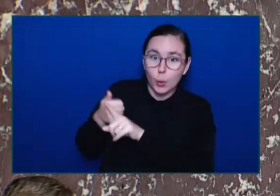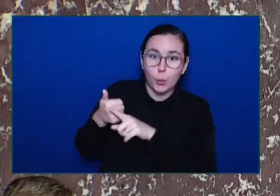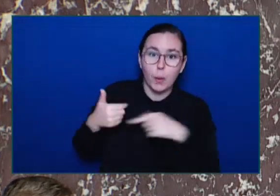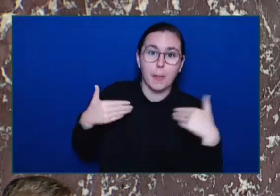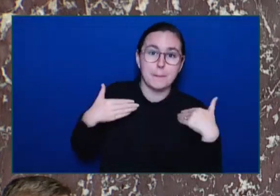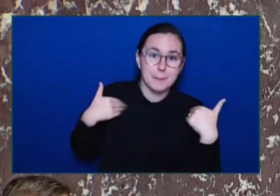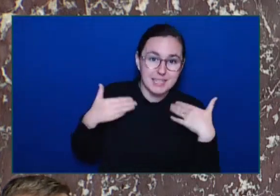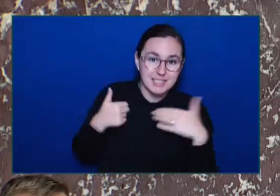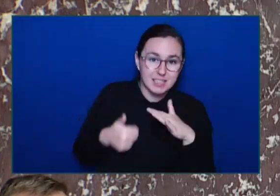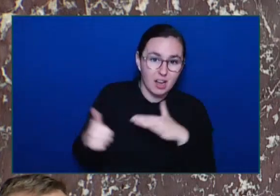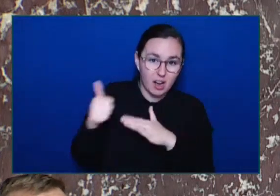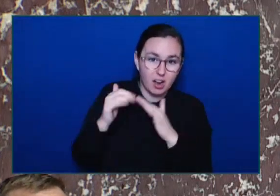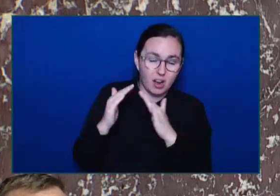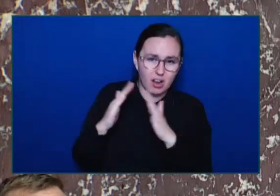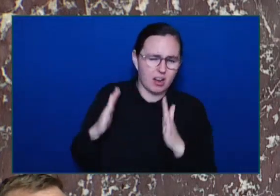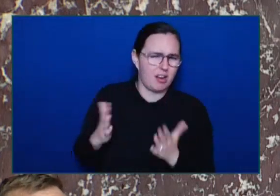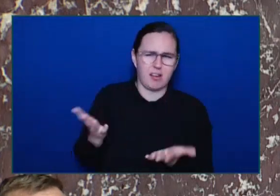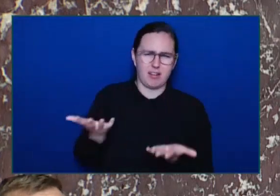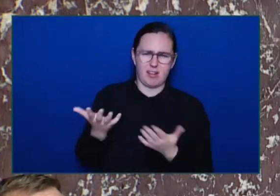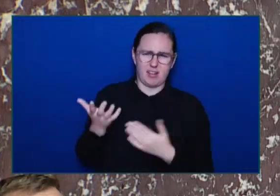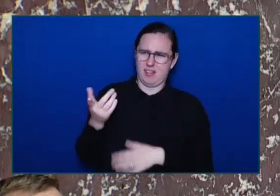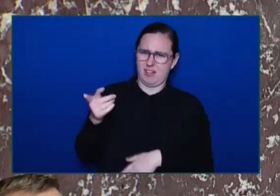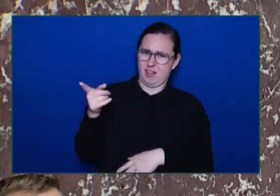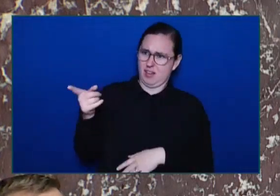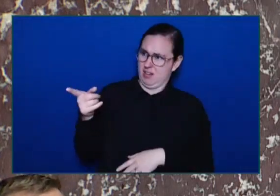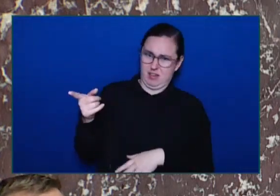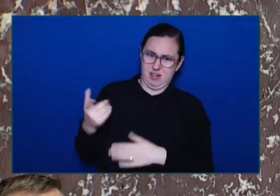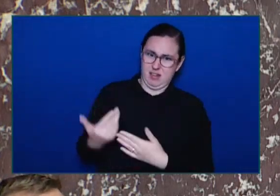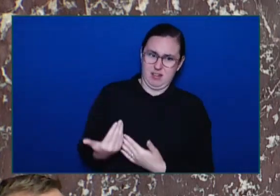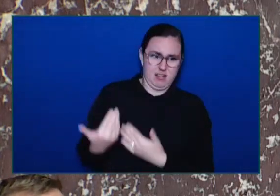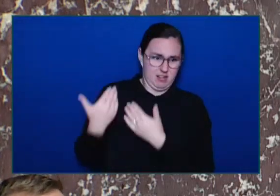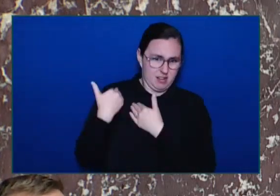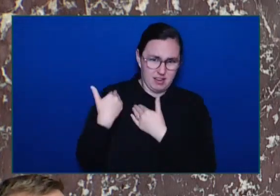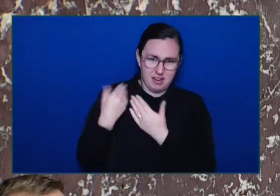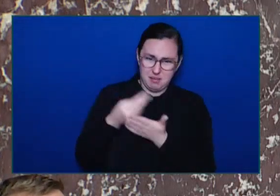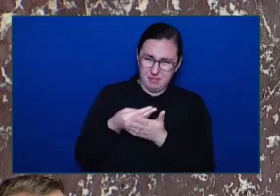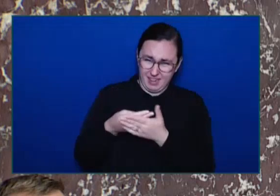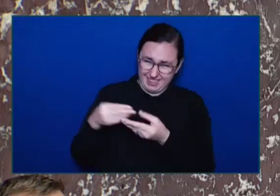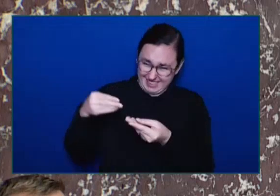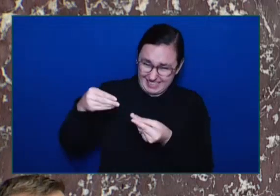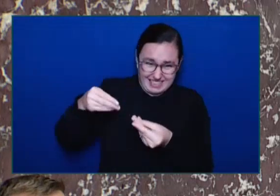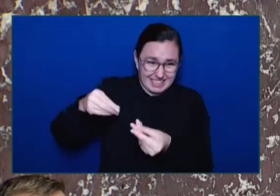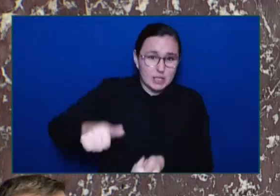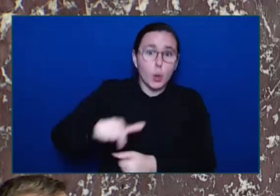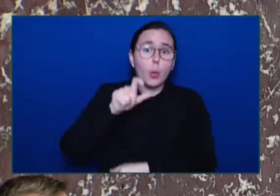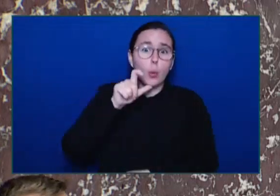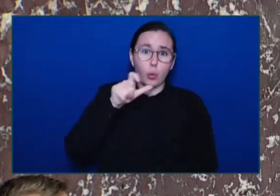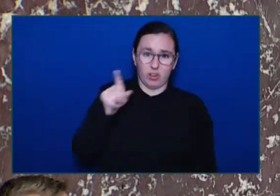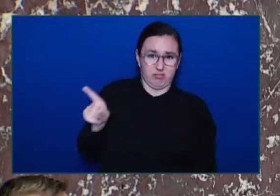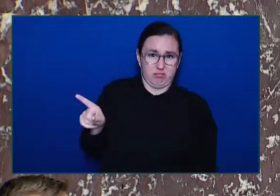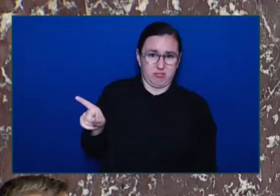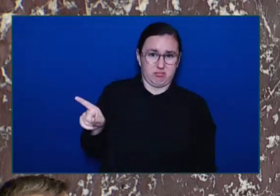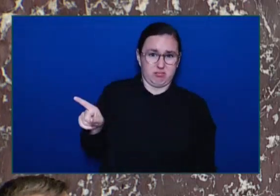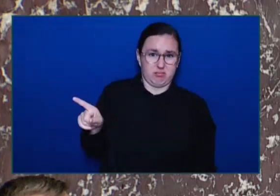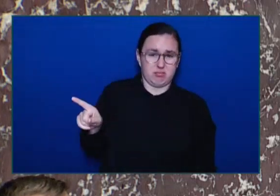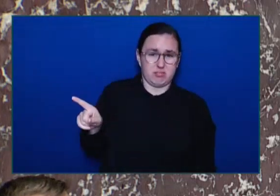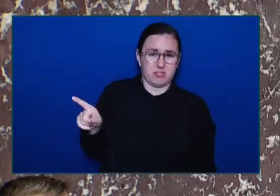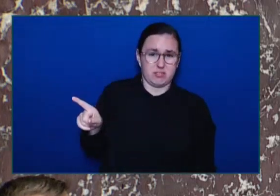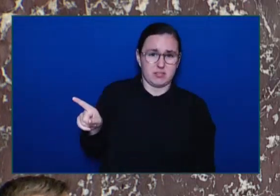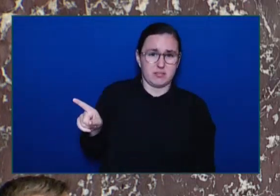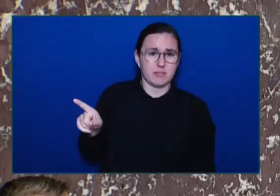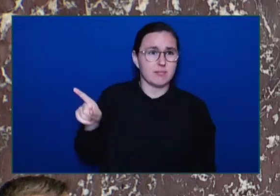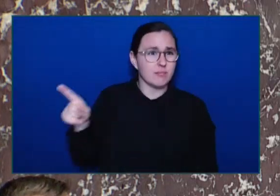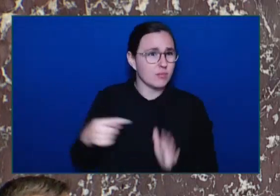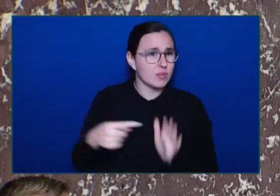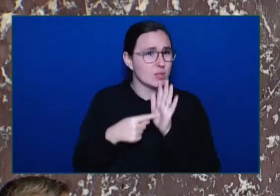dollars Is with this Premier With the overwhelming evidence Pointing to financial and organizational mismanagement At ETIRA How